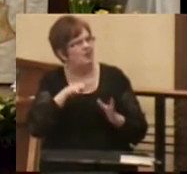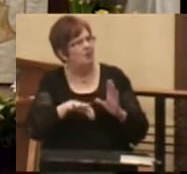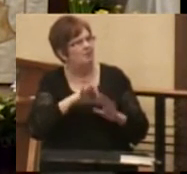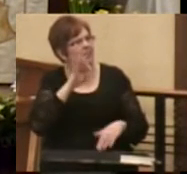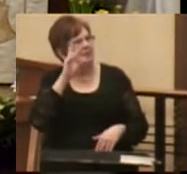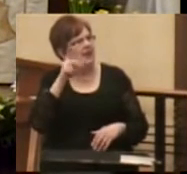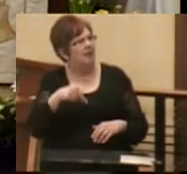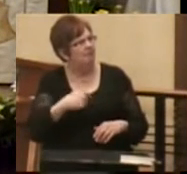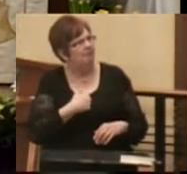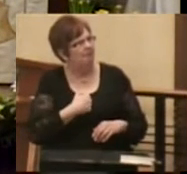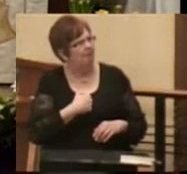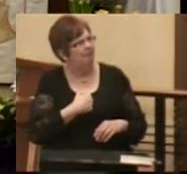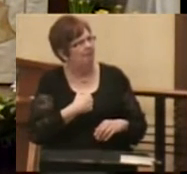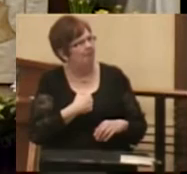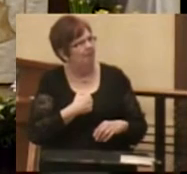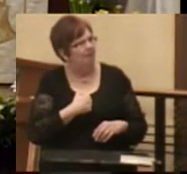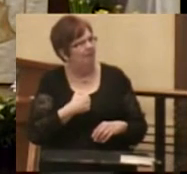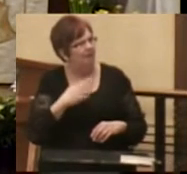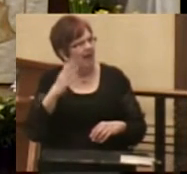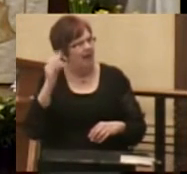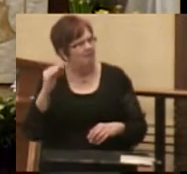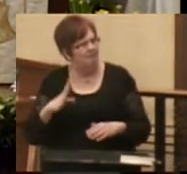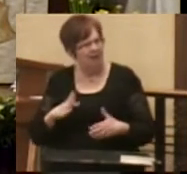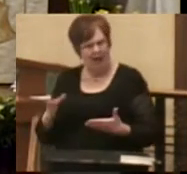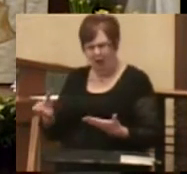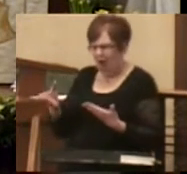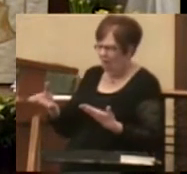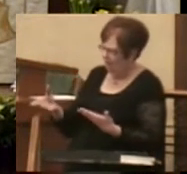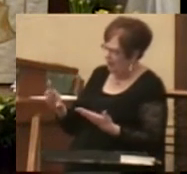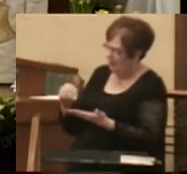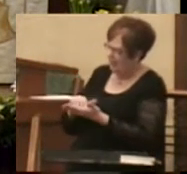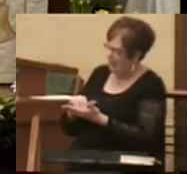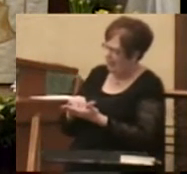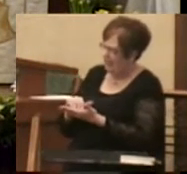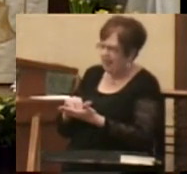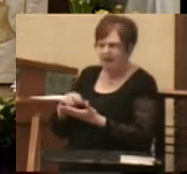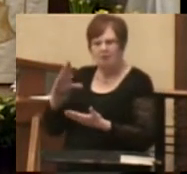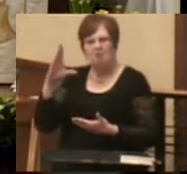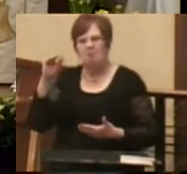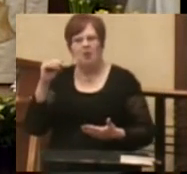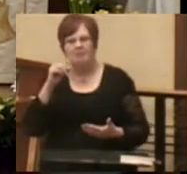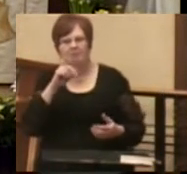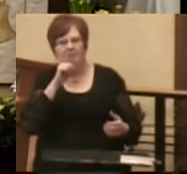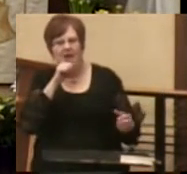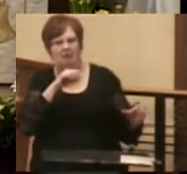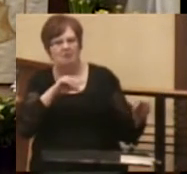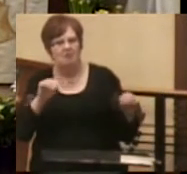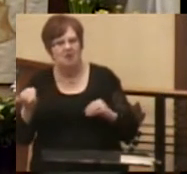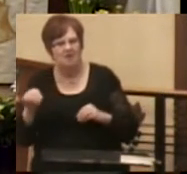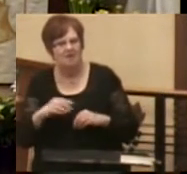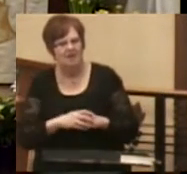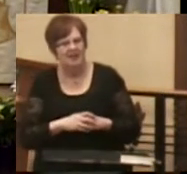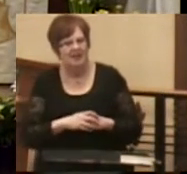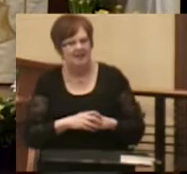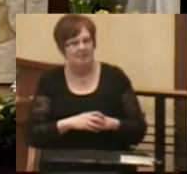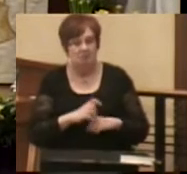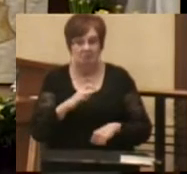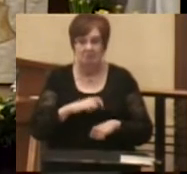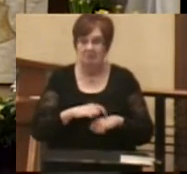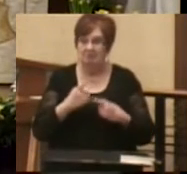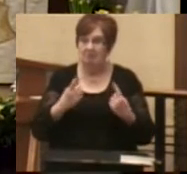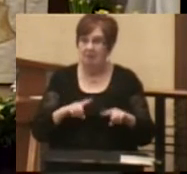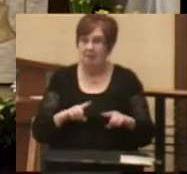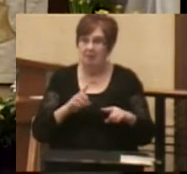up. The man offered his suggestion again, but the boy did not move. About that time, the bus